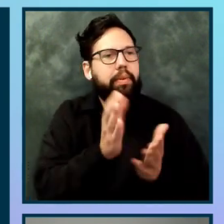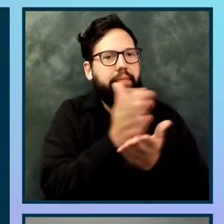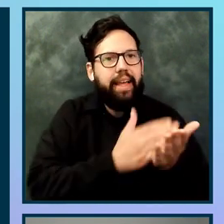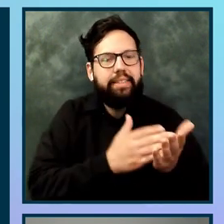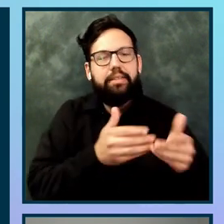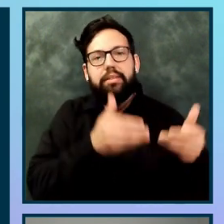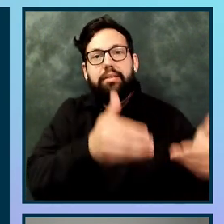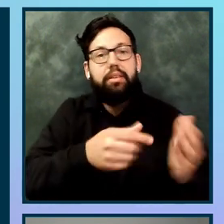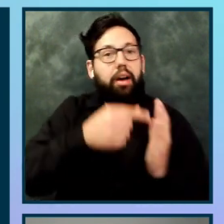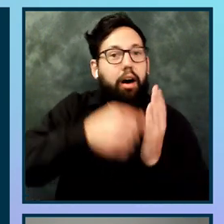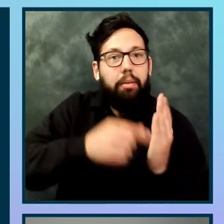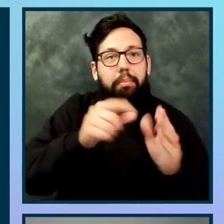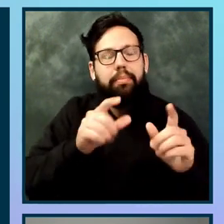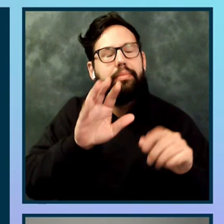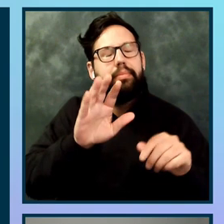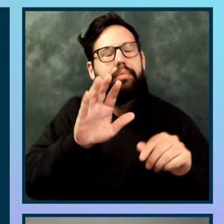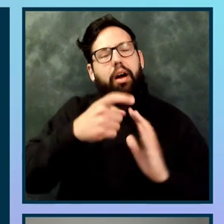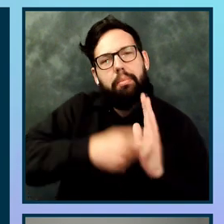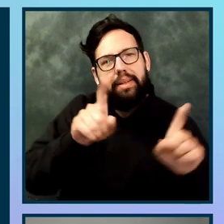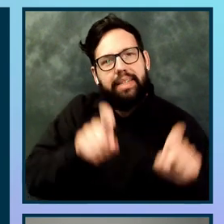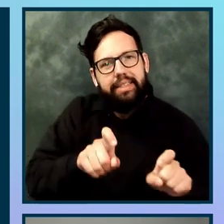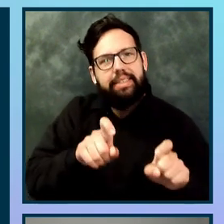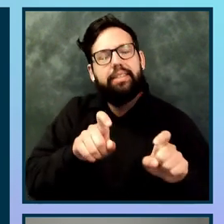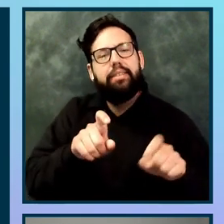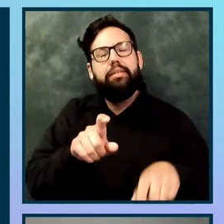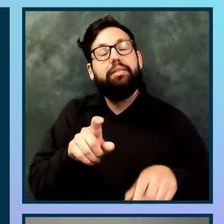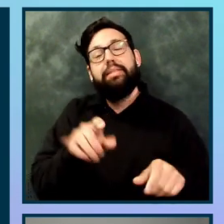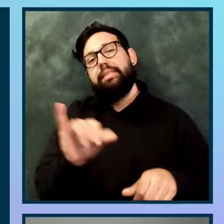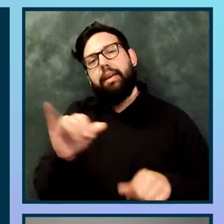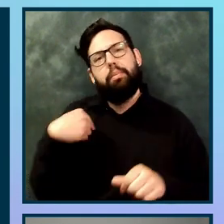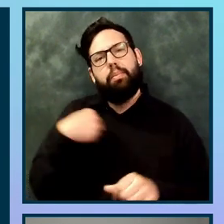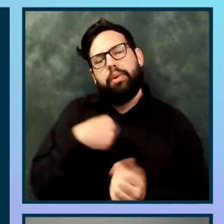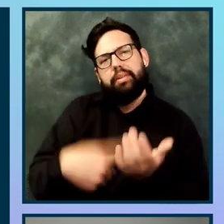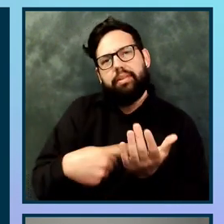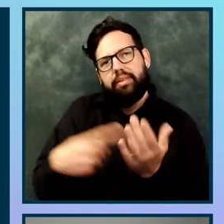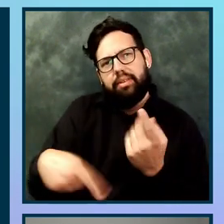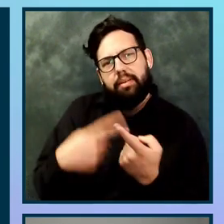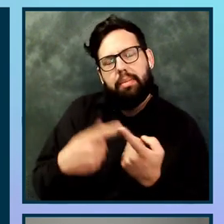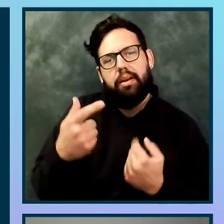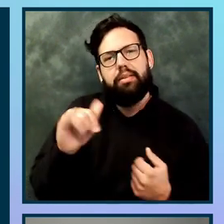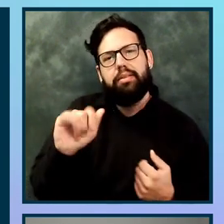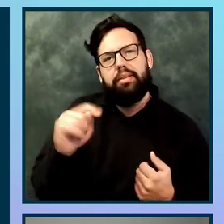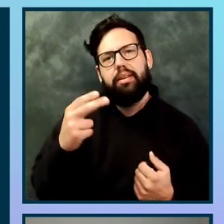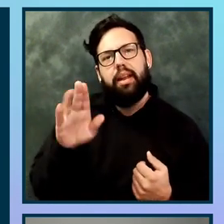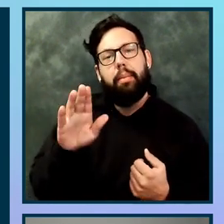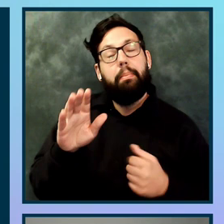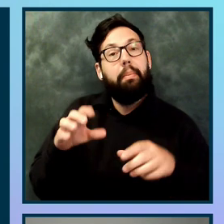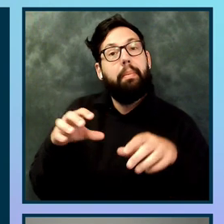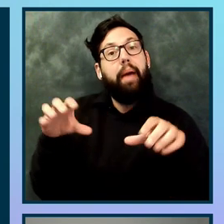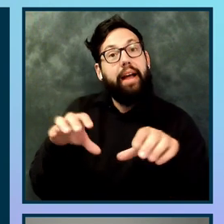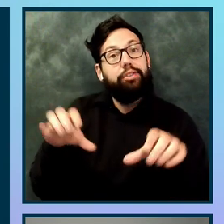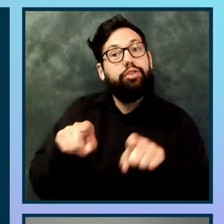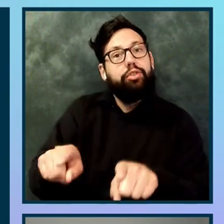ultimate testing and manual testing and in the browser. But we talked about GitHub action. So in the relation in the release process, but we